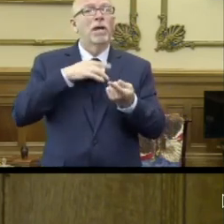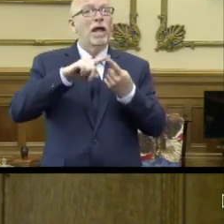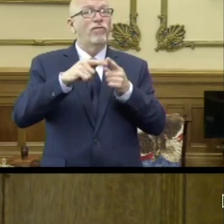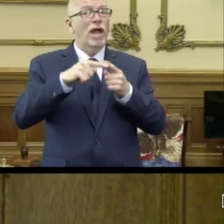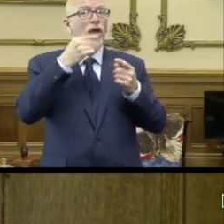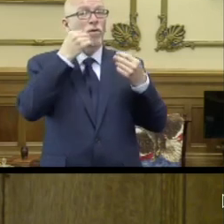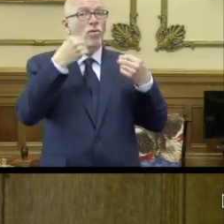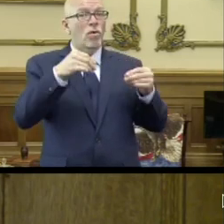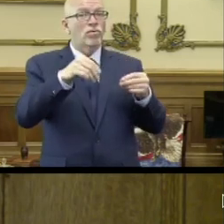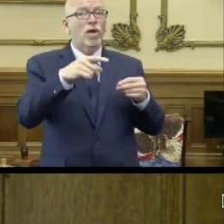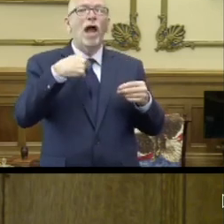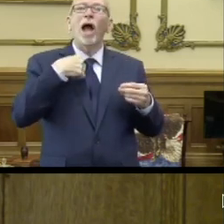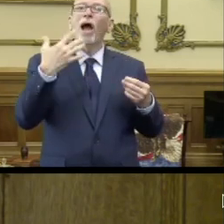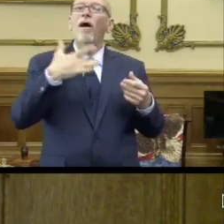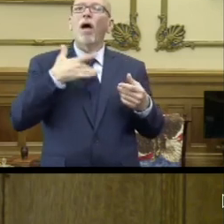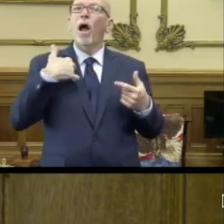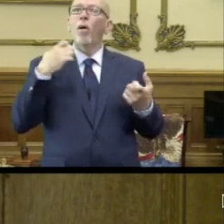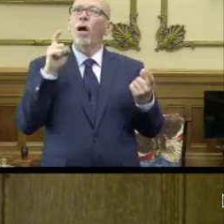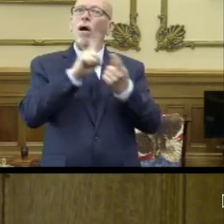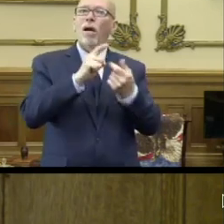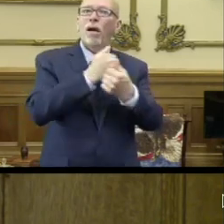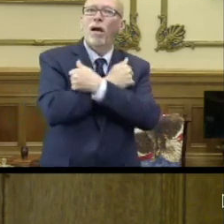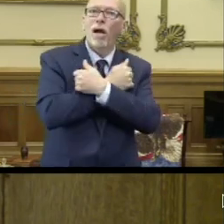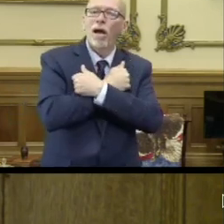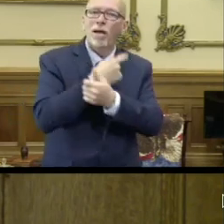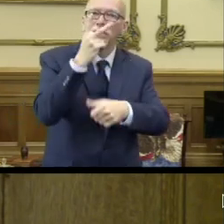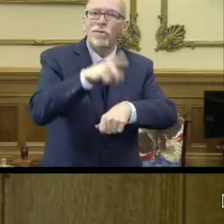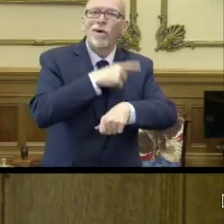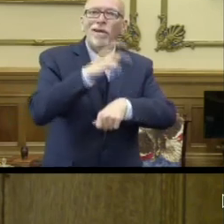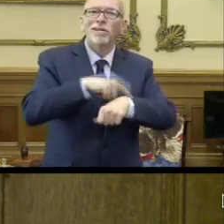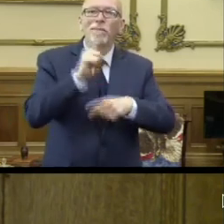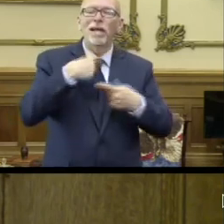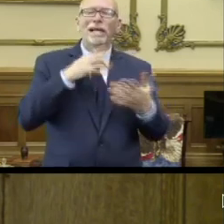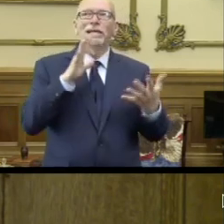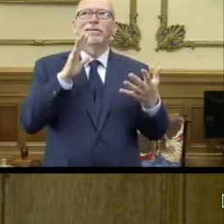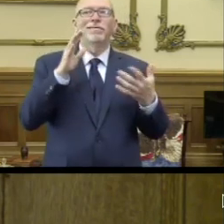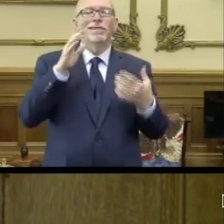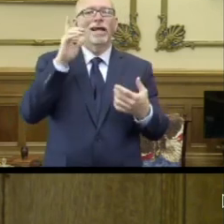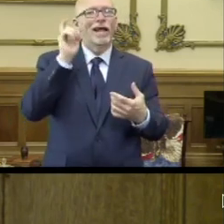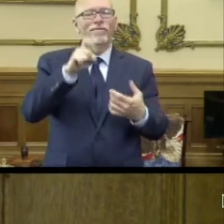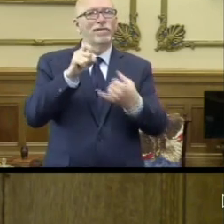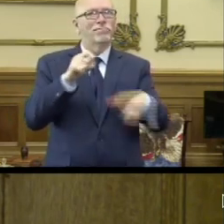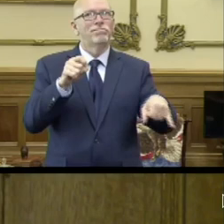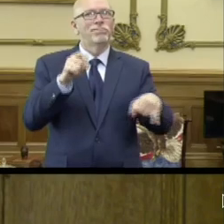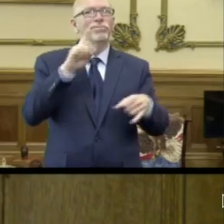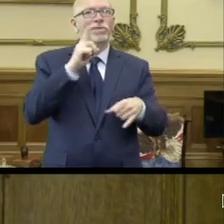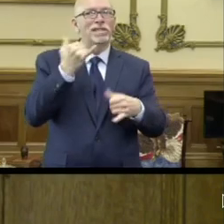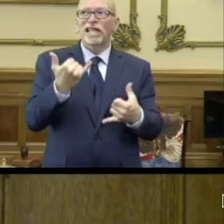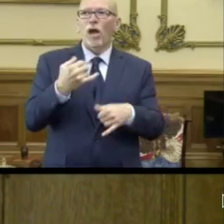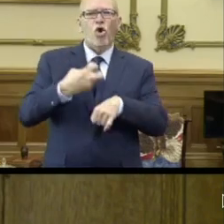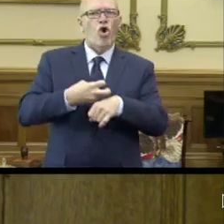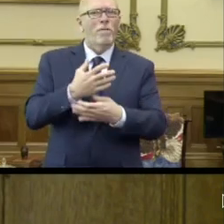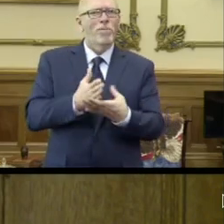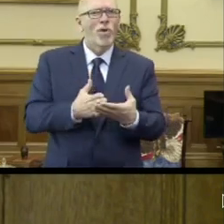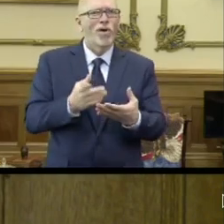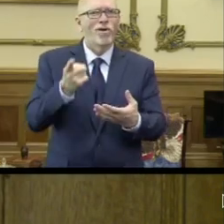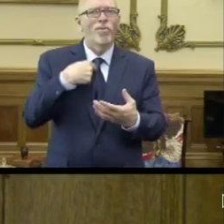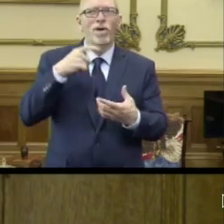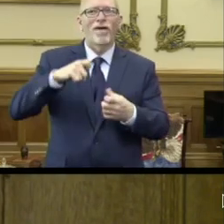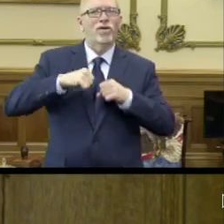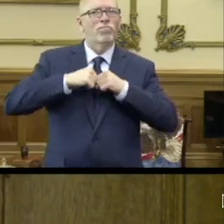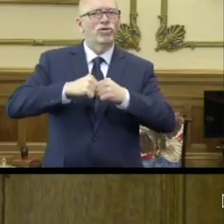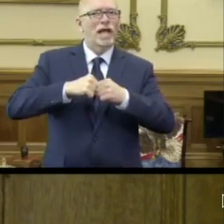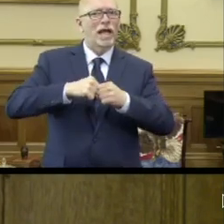store and I wanted to run up and give her a hug and do my normal greeting. But again, this is where the hard work starts, right? And we want to protect